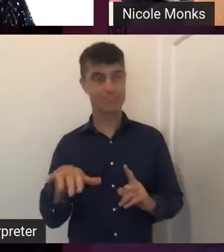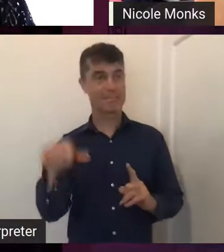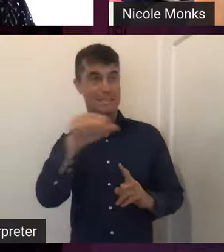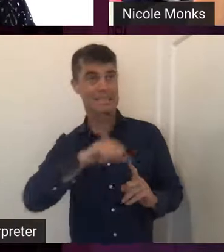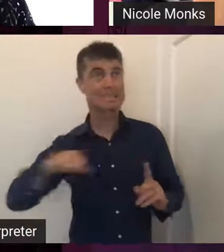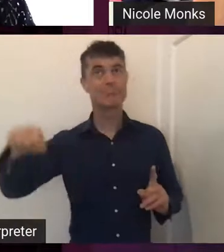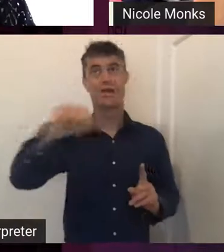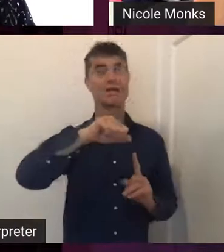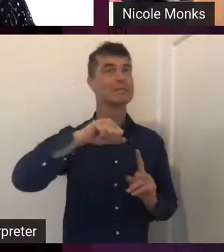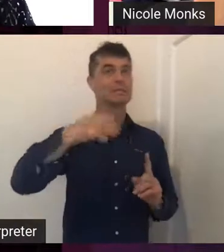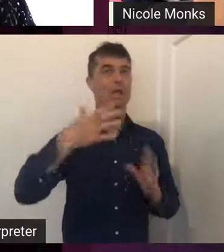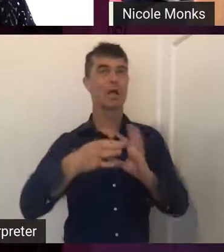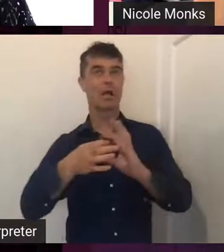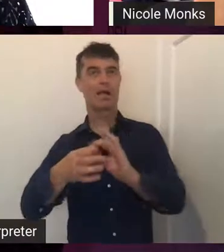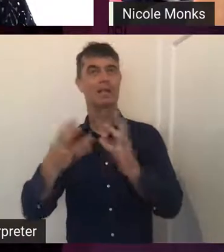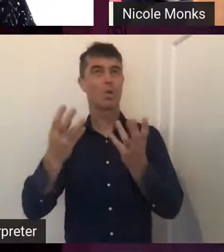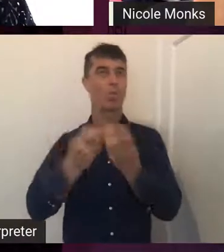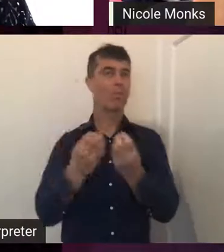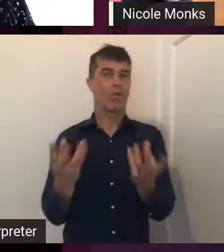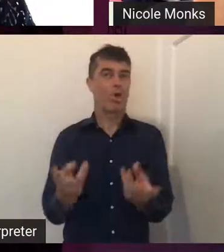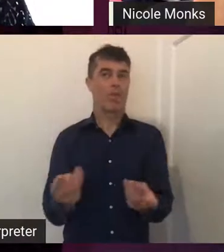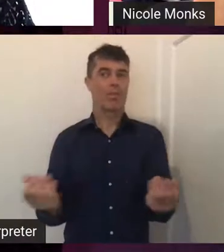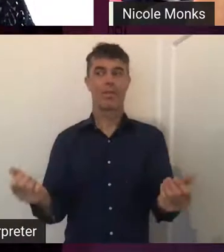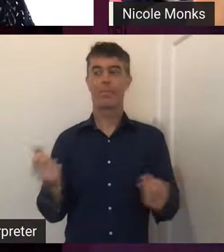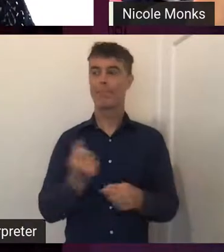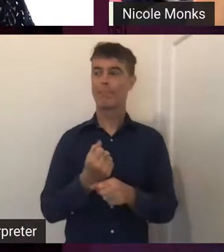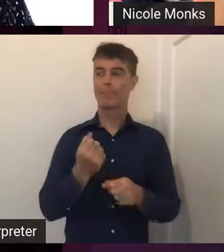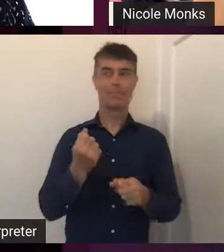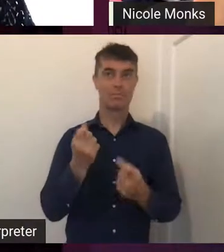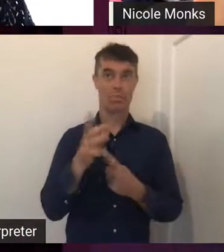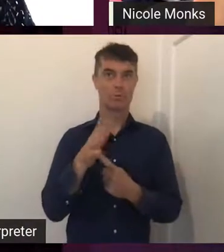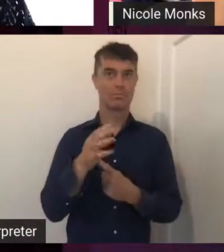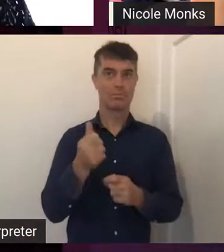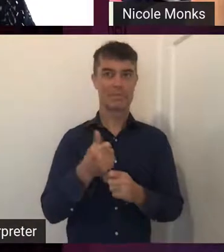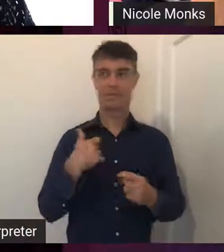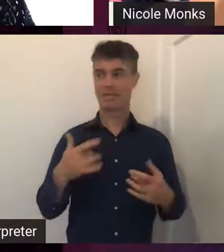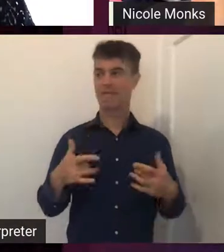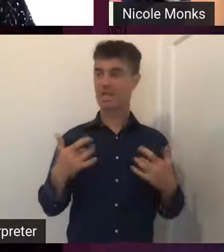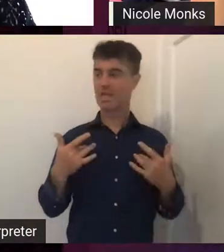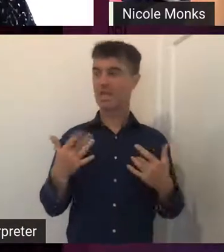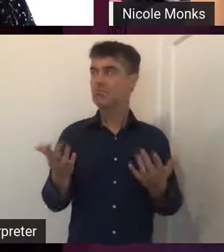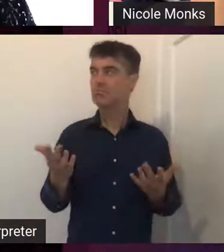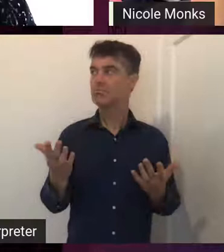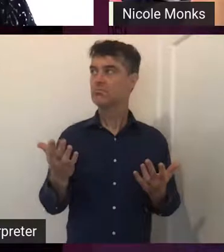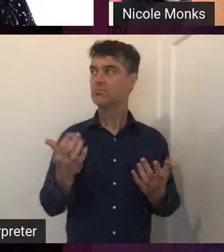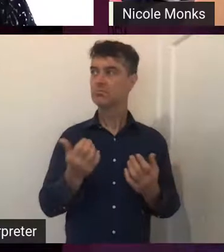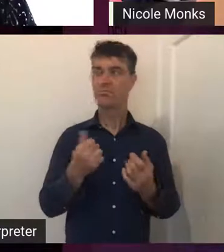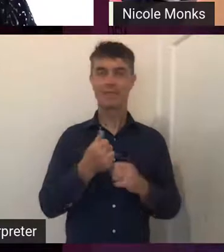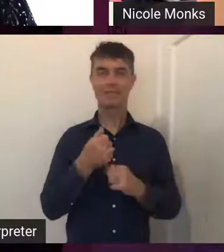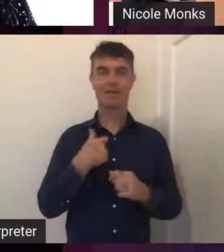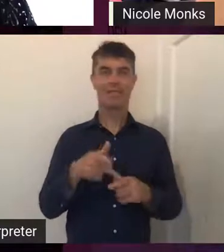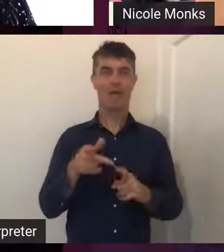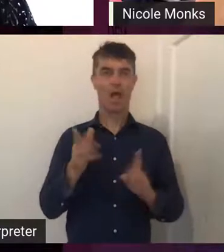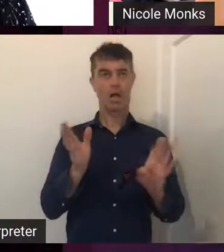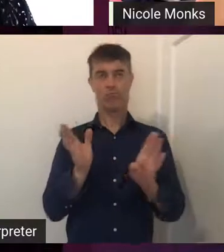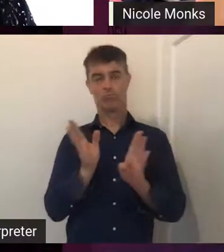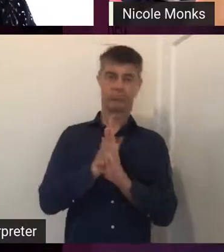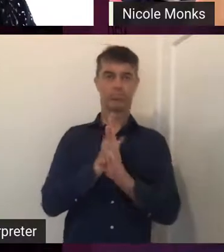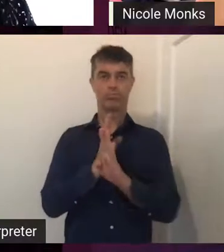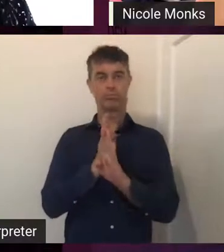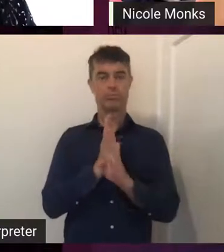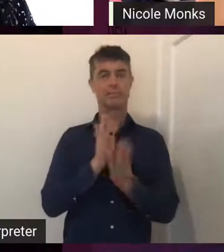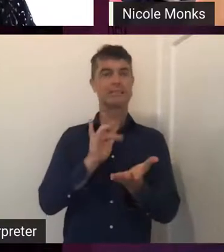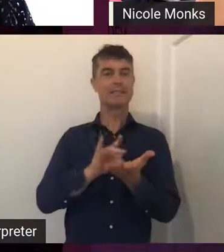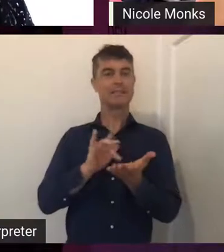I think just it makes me feel, it centers me again. And I think there's a lot